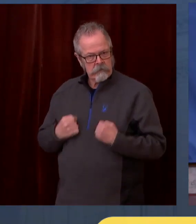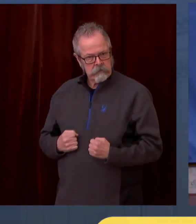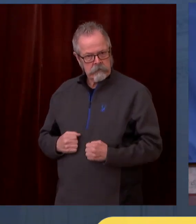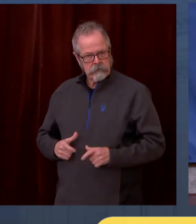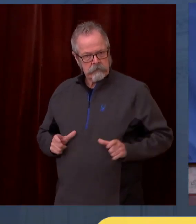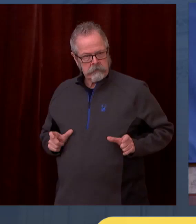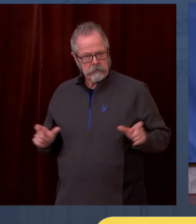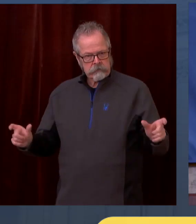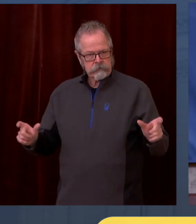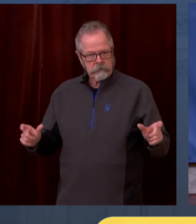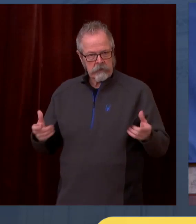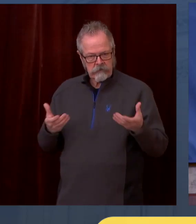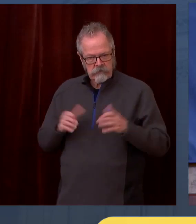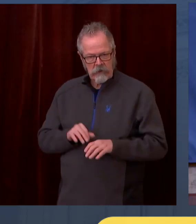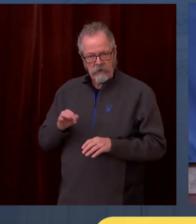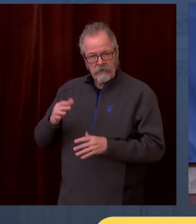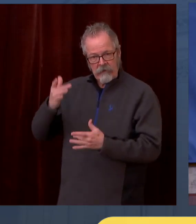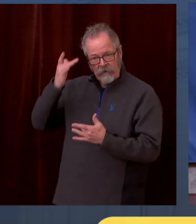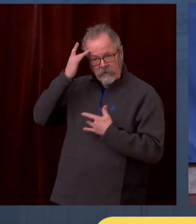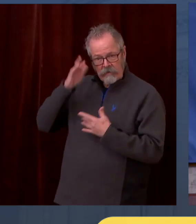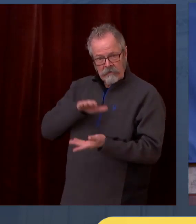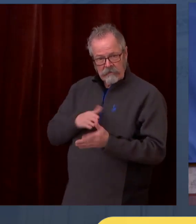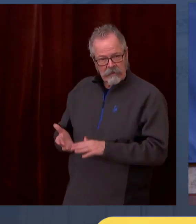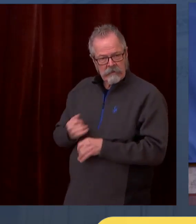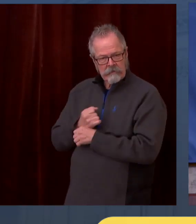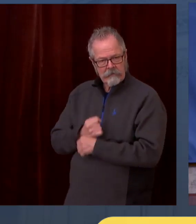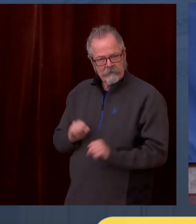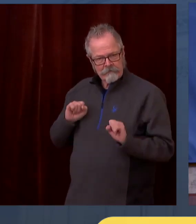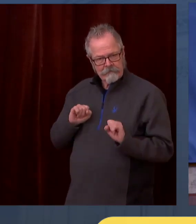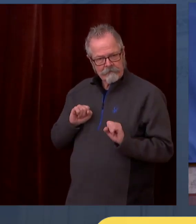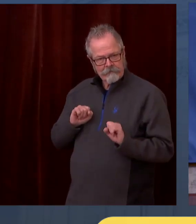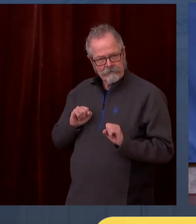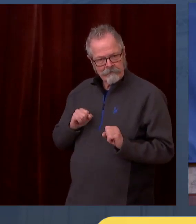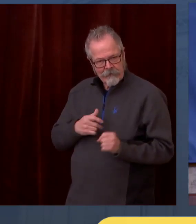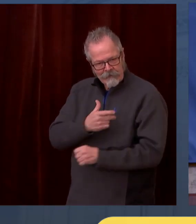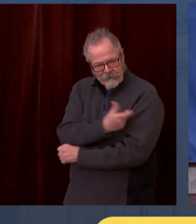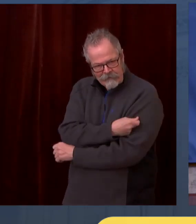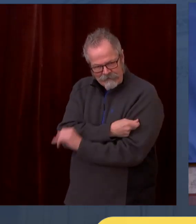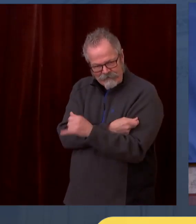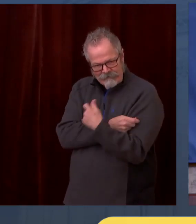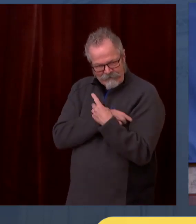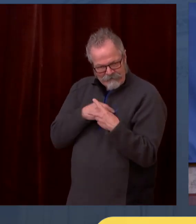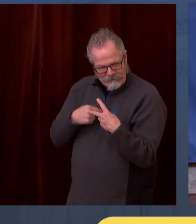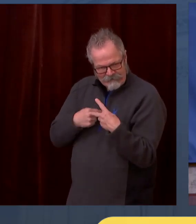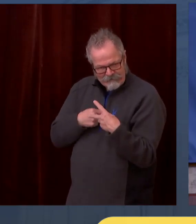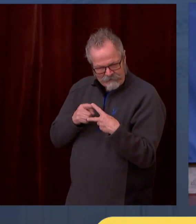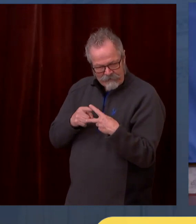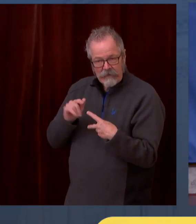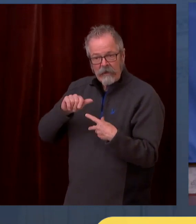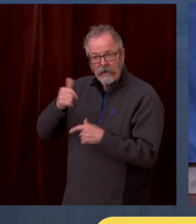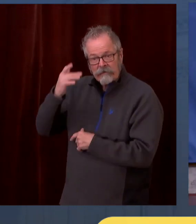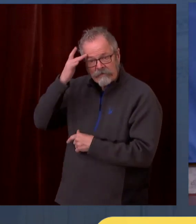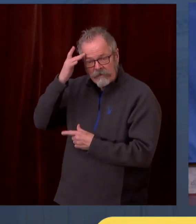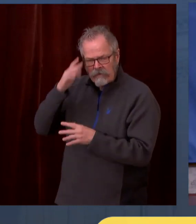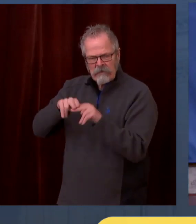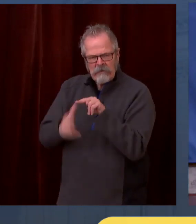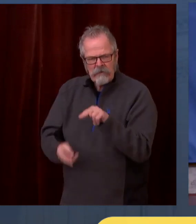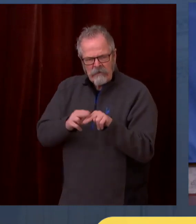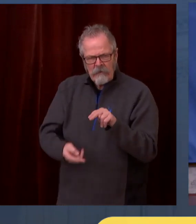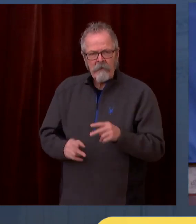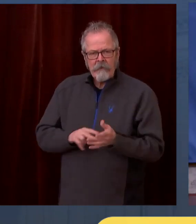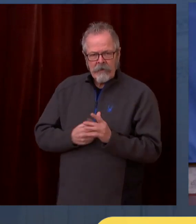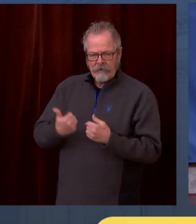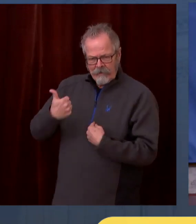death. So, that means if Mr. Smith gets the vaccine, his life with a high degree of probability will be saved